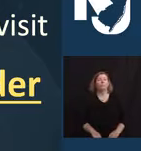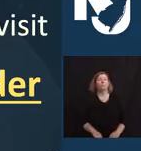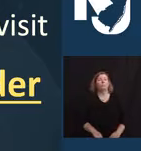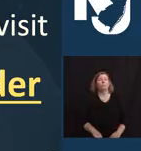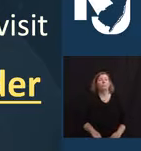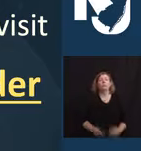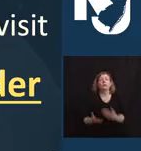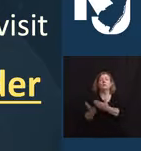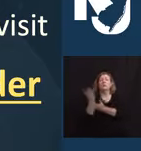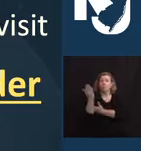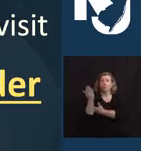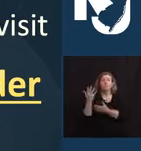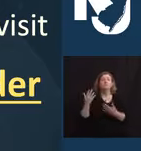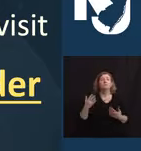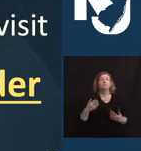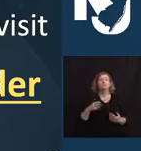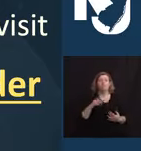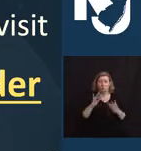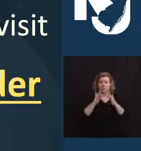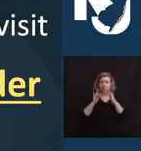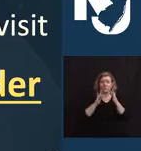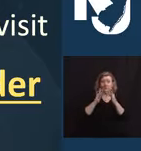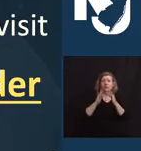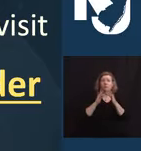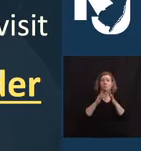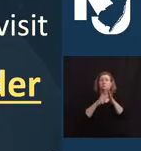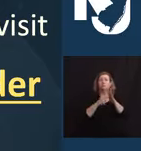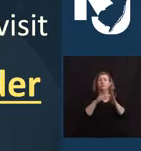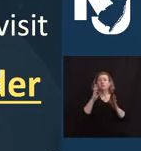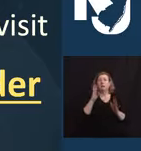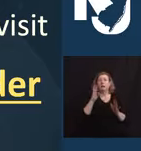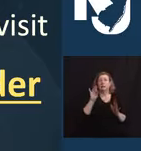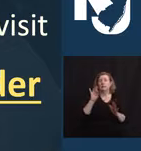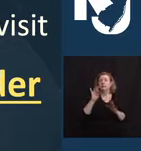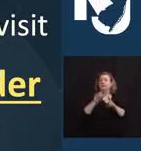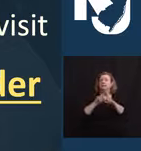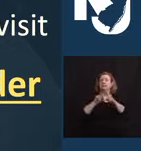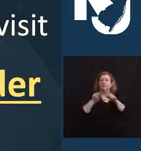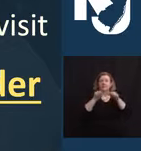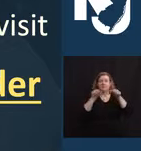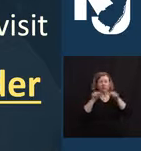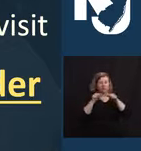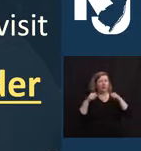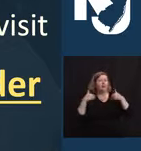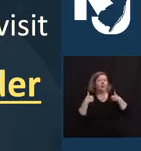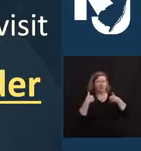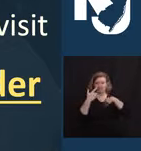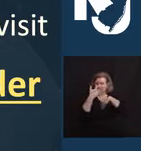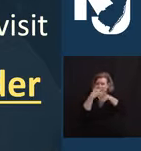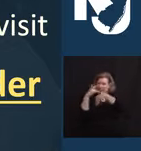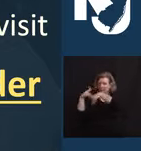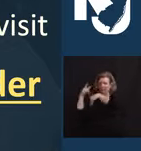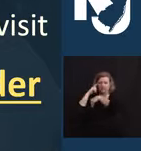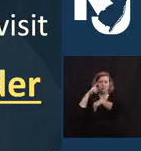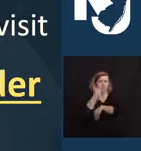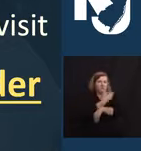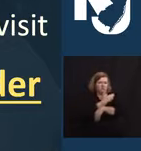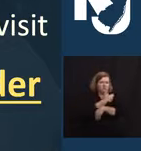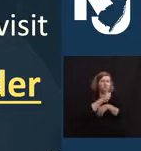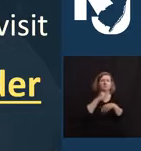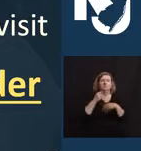vaccine finder was showing 68 locations with availability, representing thousands of open appointments.